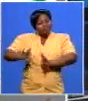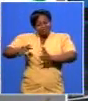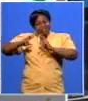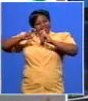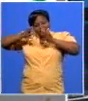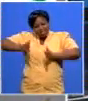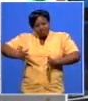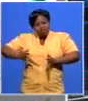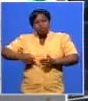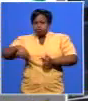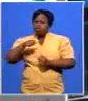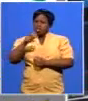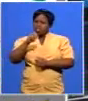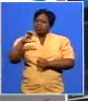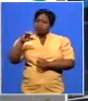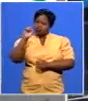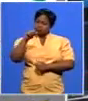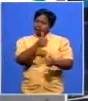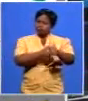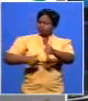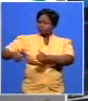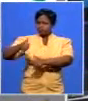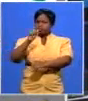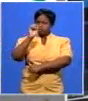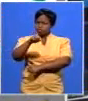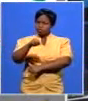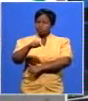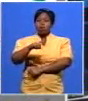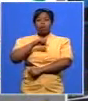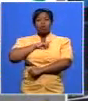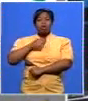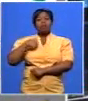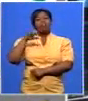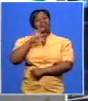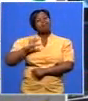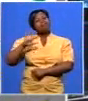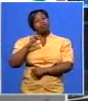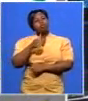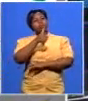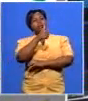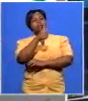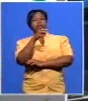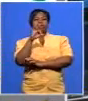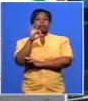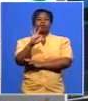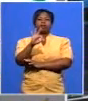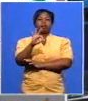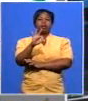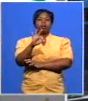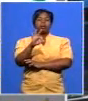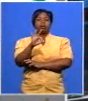top decline. We are about 63 now in the actual results